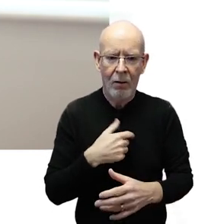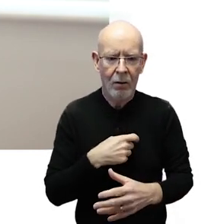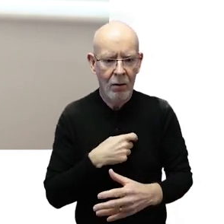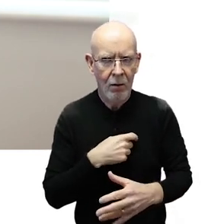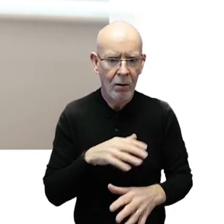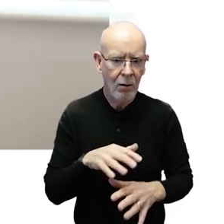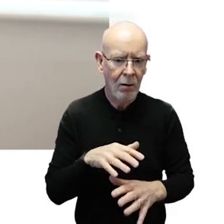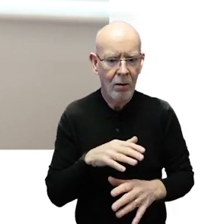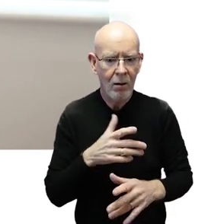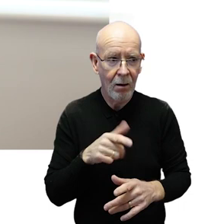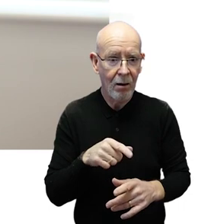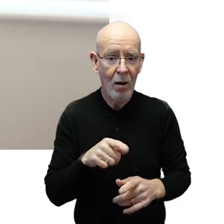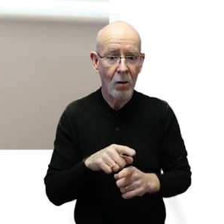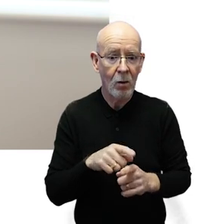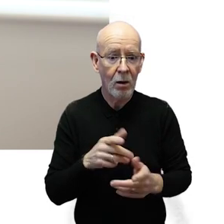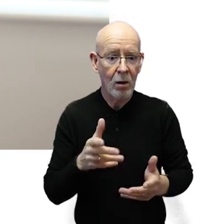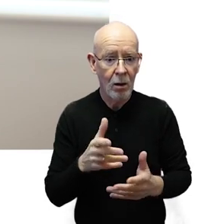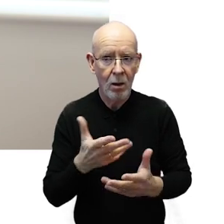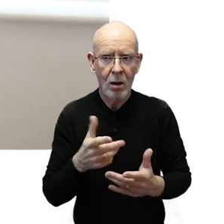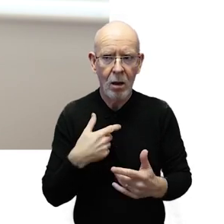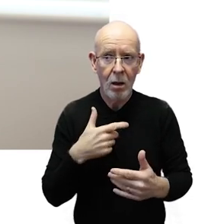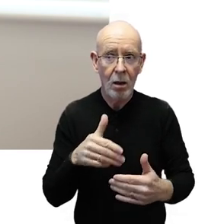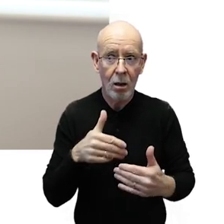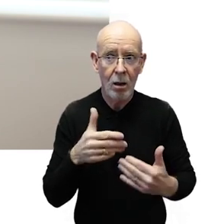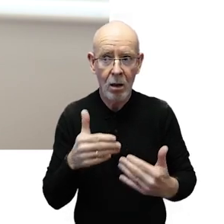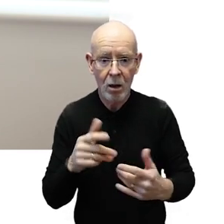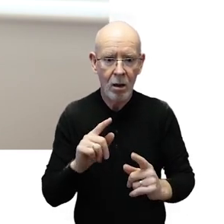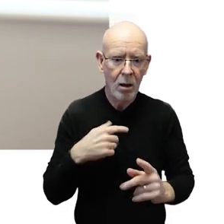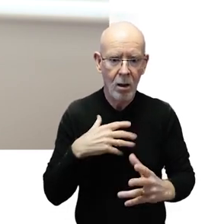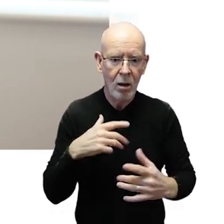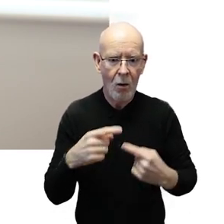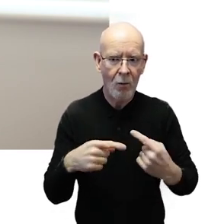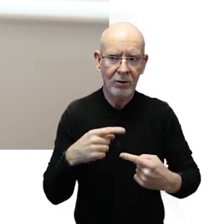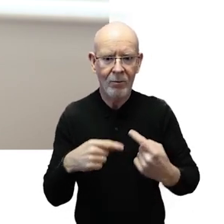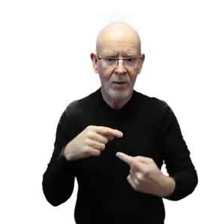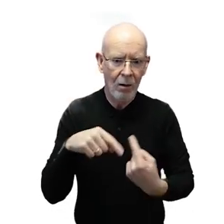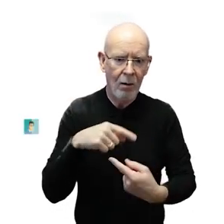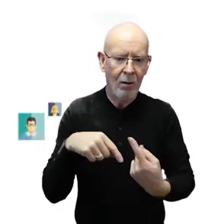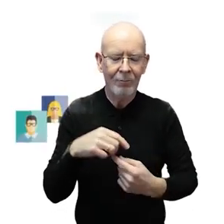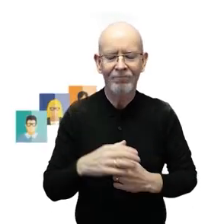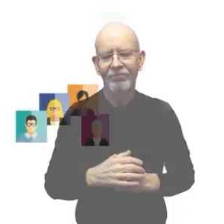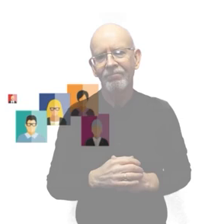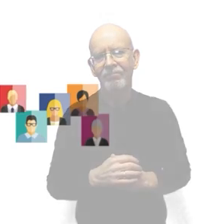and this further stimulates the fight or fight response creating a vicious cycle.